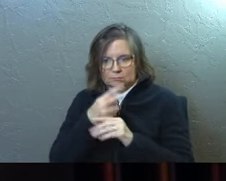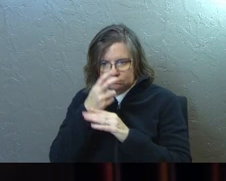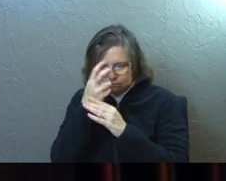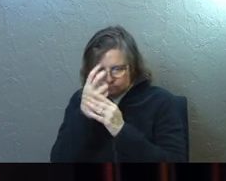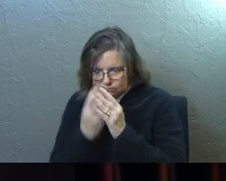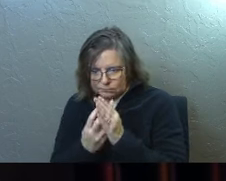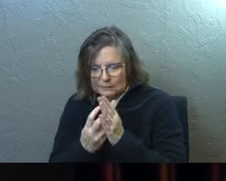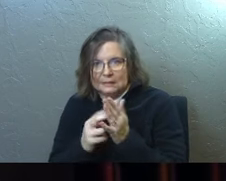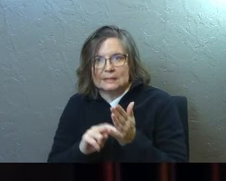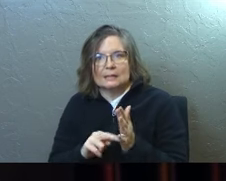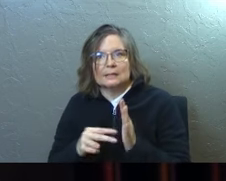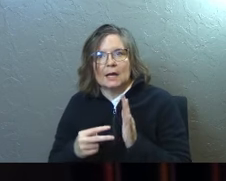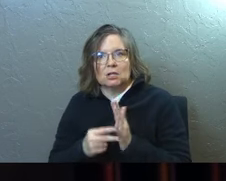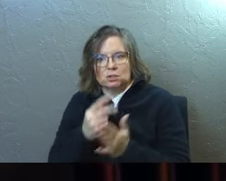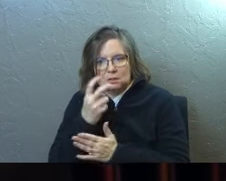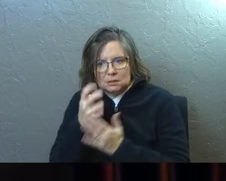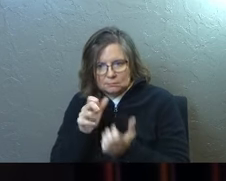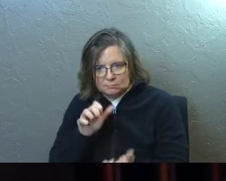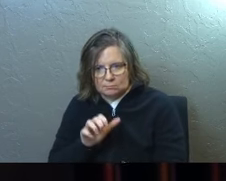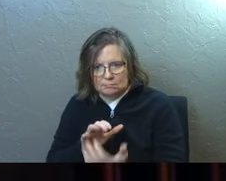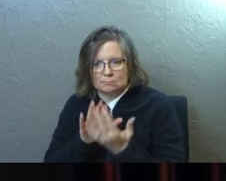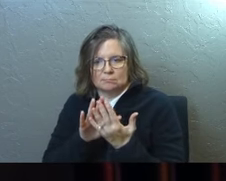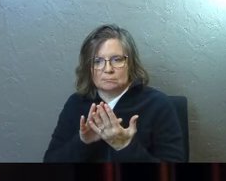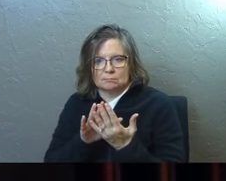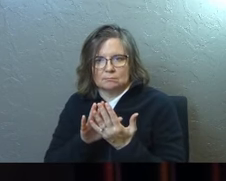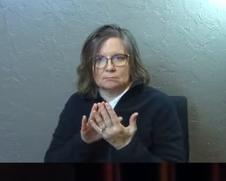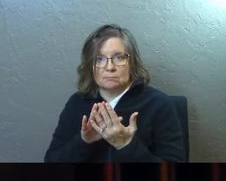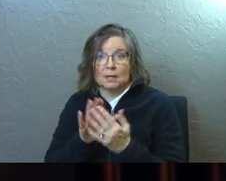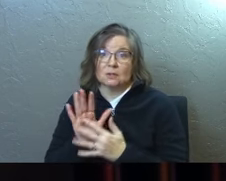intentionally, and it's a choice.